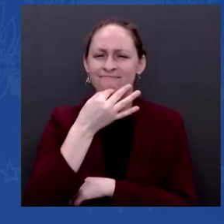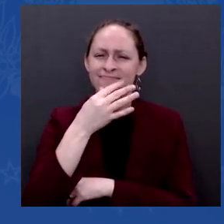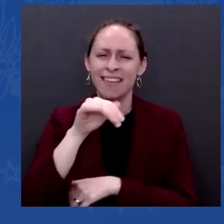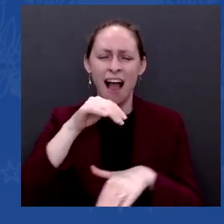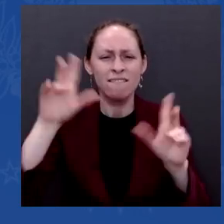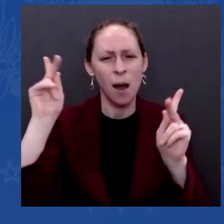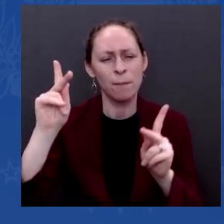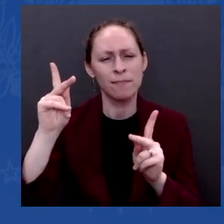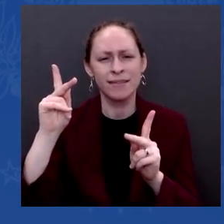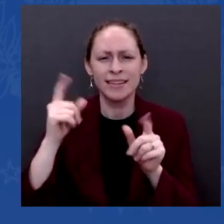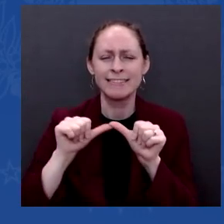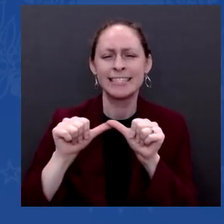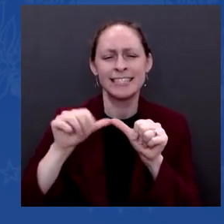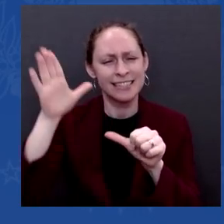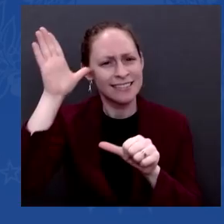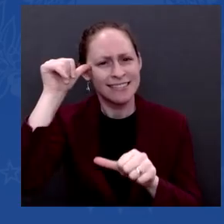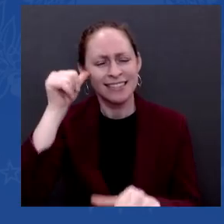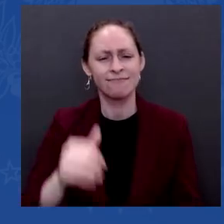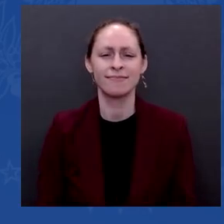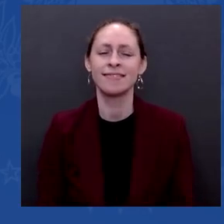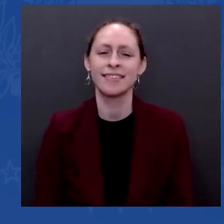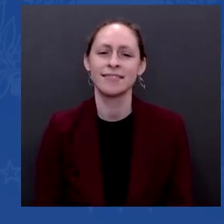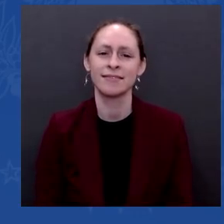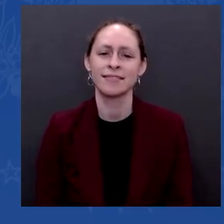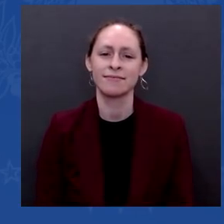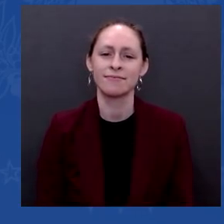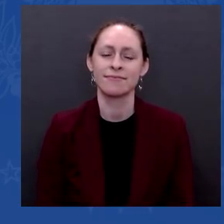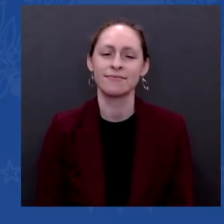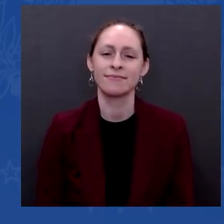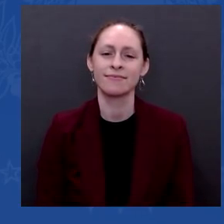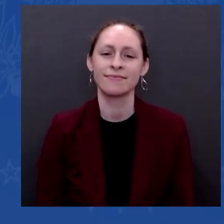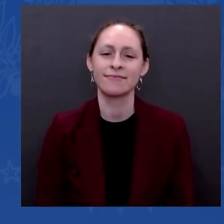not behind us. Now I'm happy to take questions.